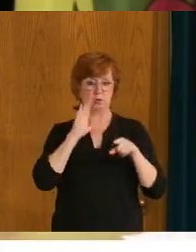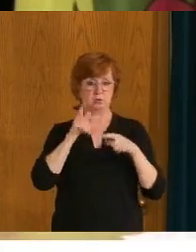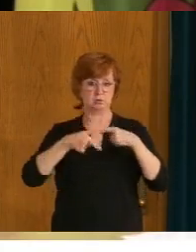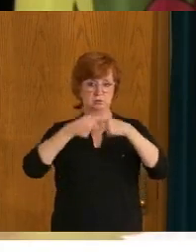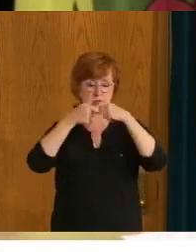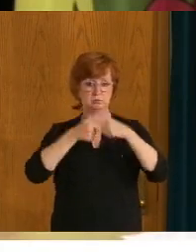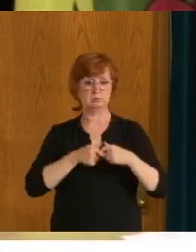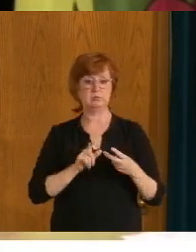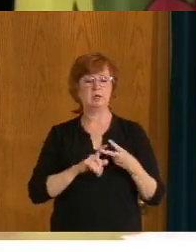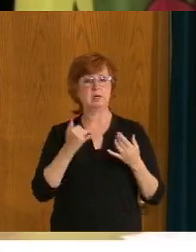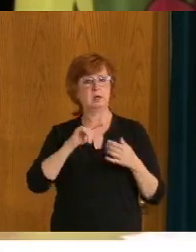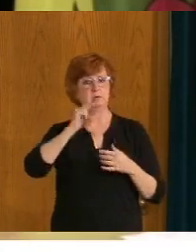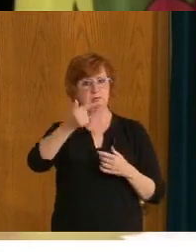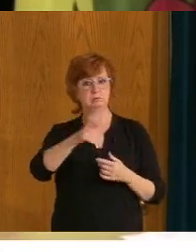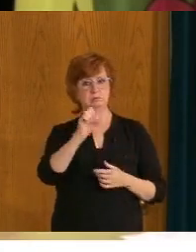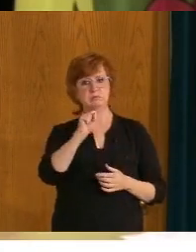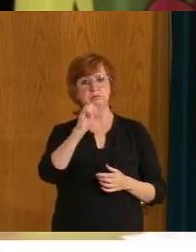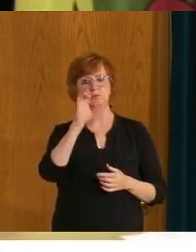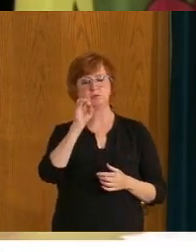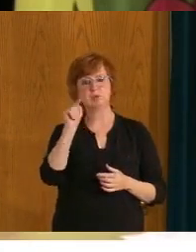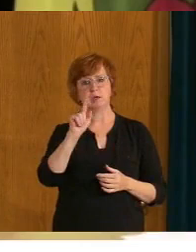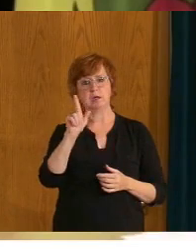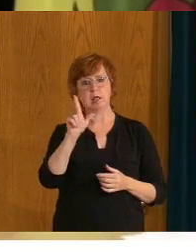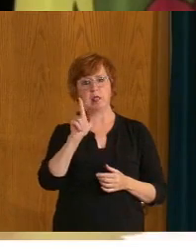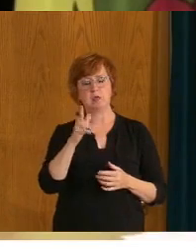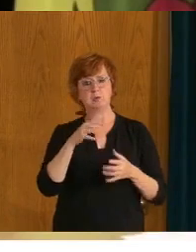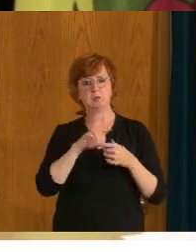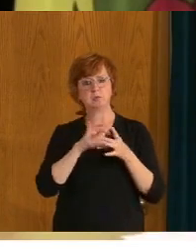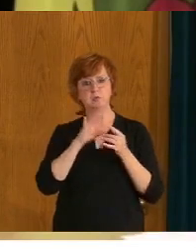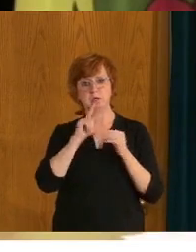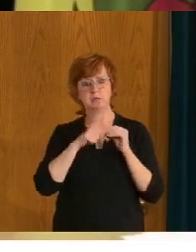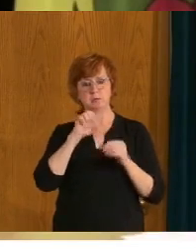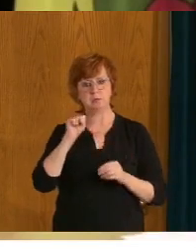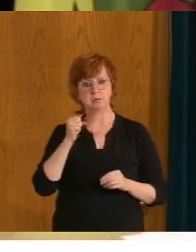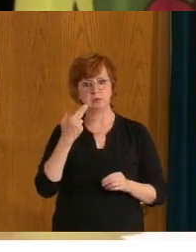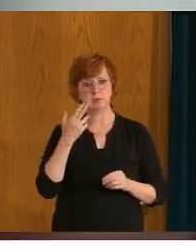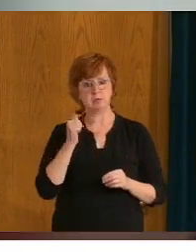Scott, do you want to speak specifically to, uh, the Saskatchewan Health Authority?